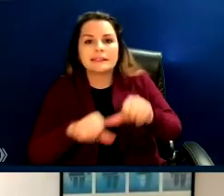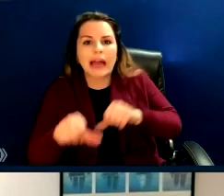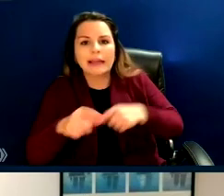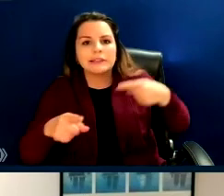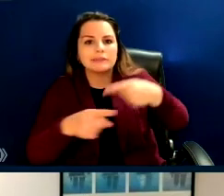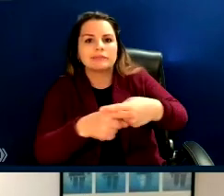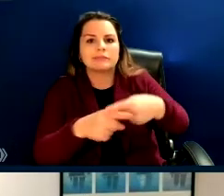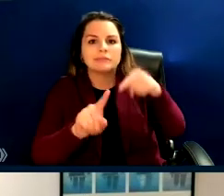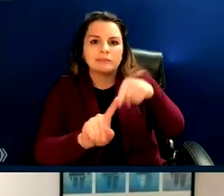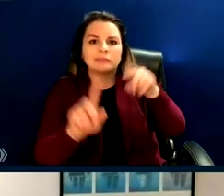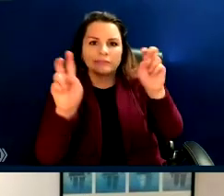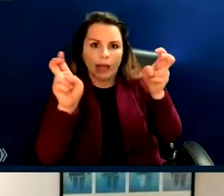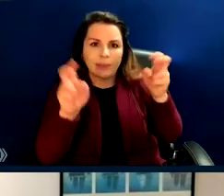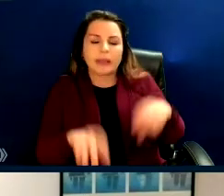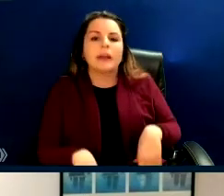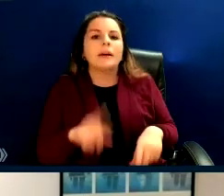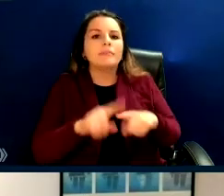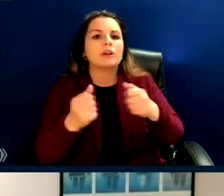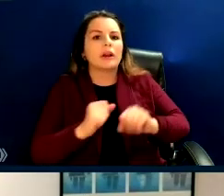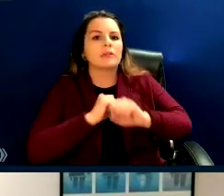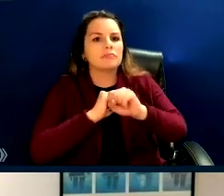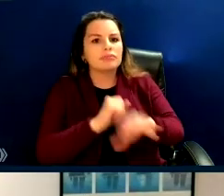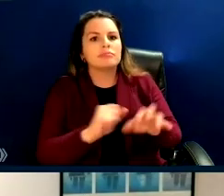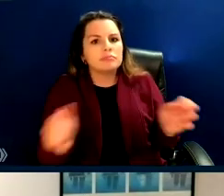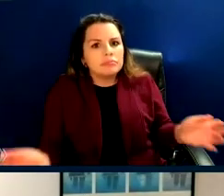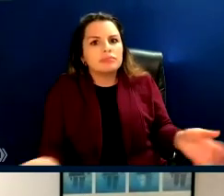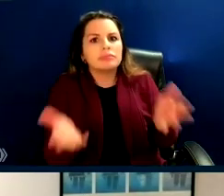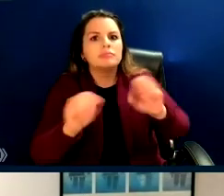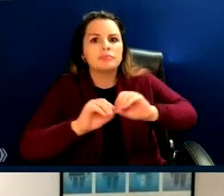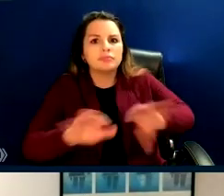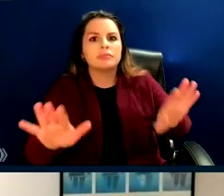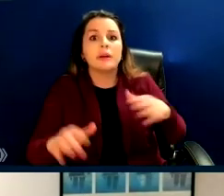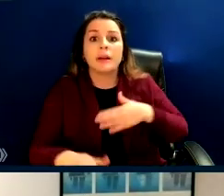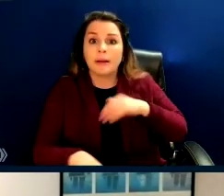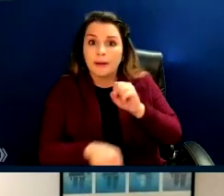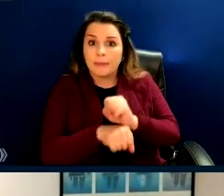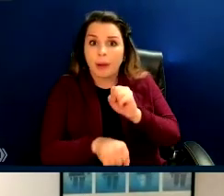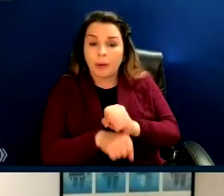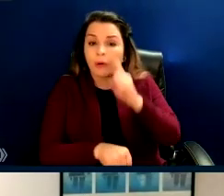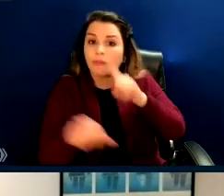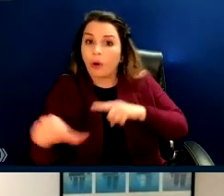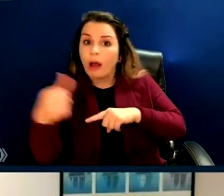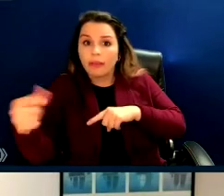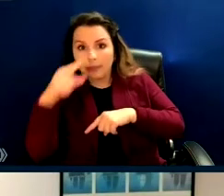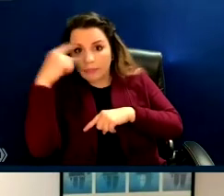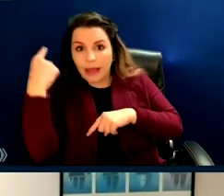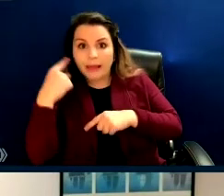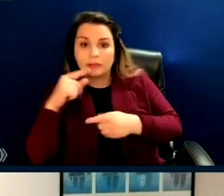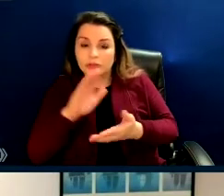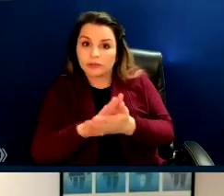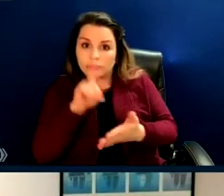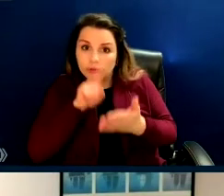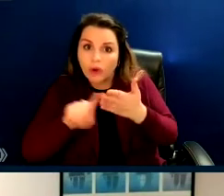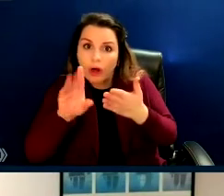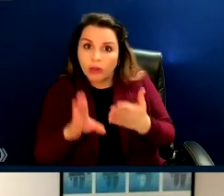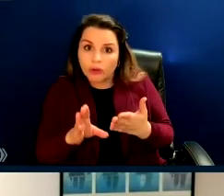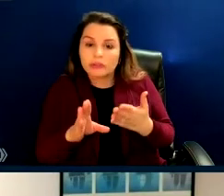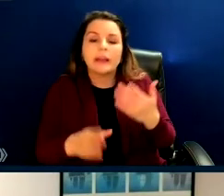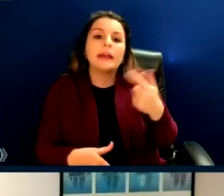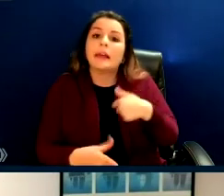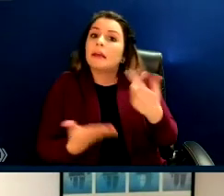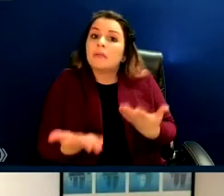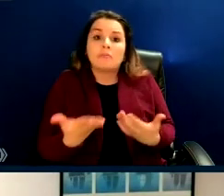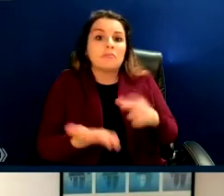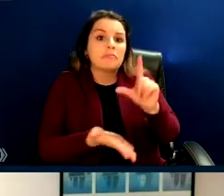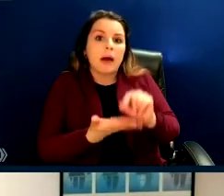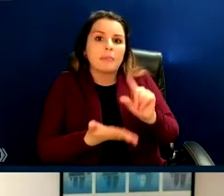you're trying to get your work visible to other black scholars who might also be working in this area, you might be publishing